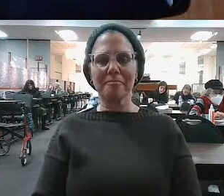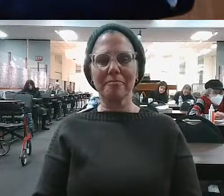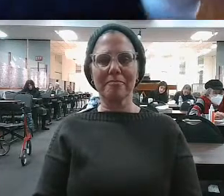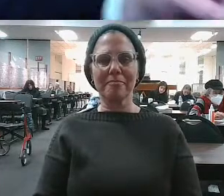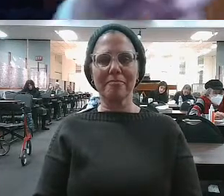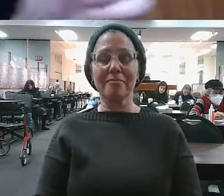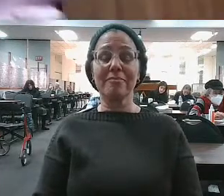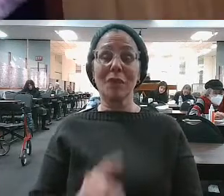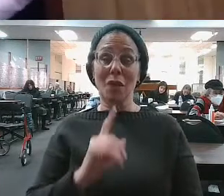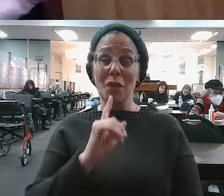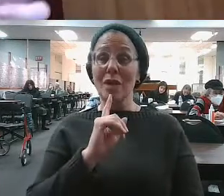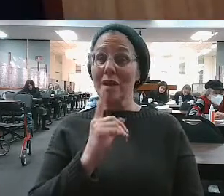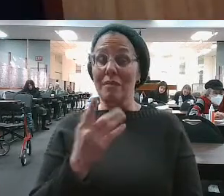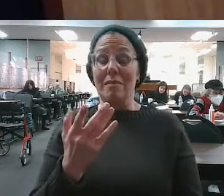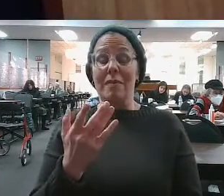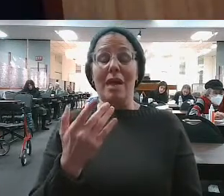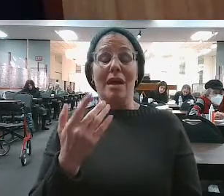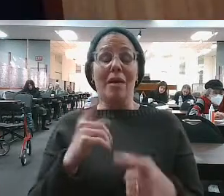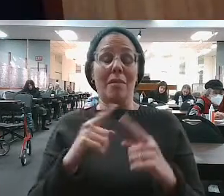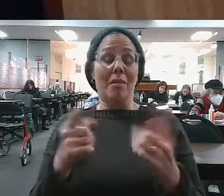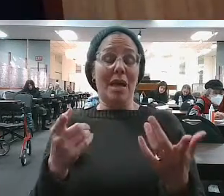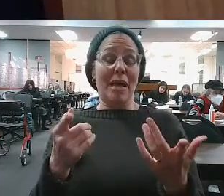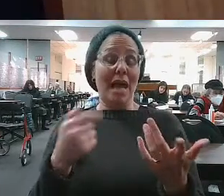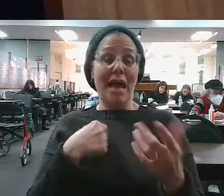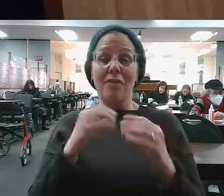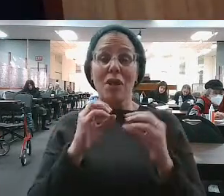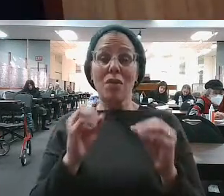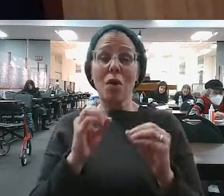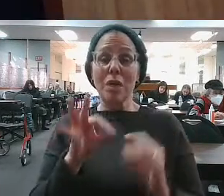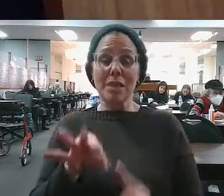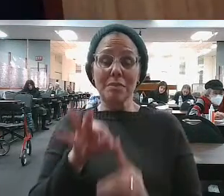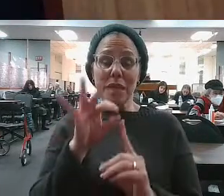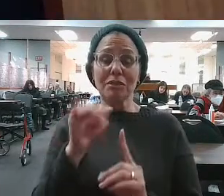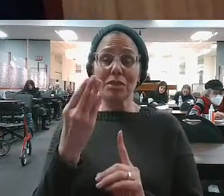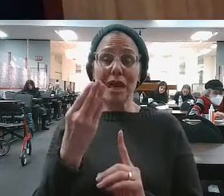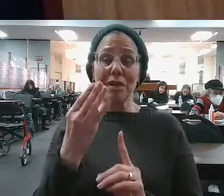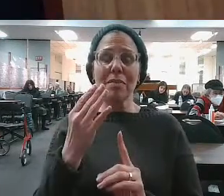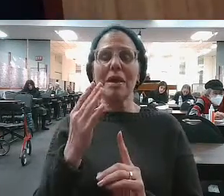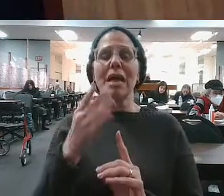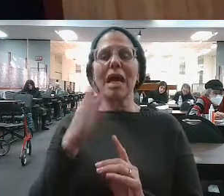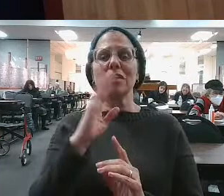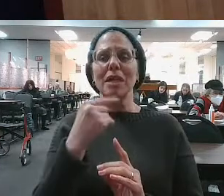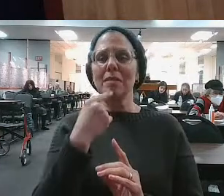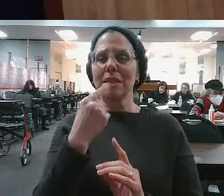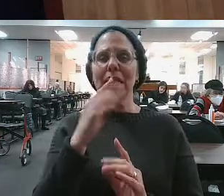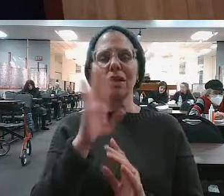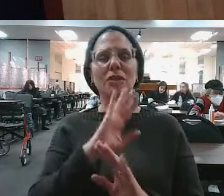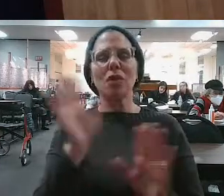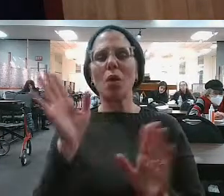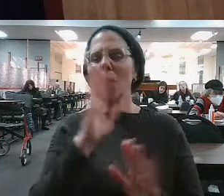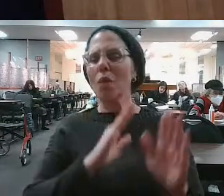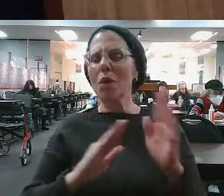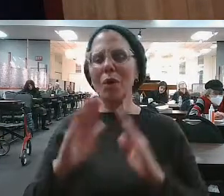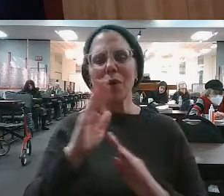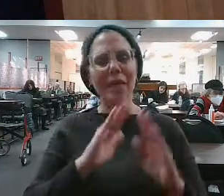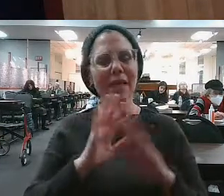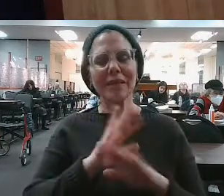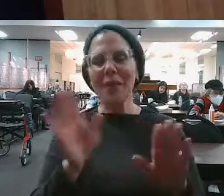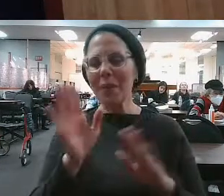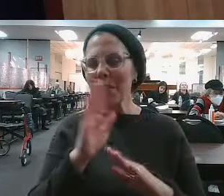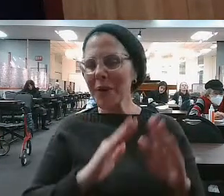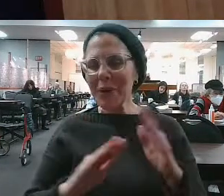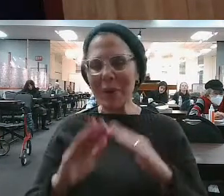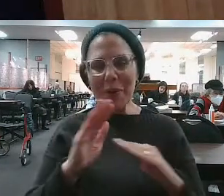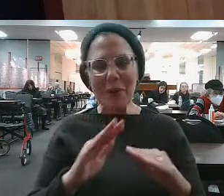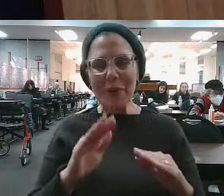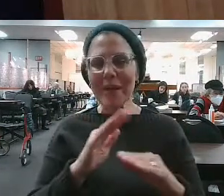to do. It's great to be the Kohen Gadol. And it's great to be the architect. And it's great to be the guy who gives the gold or the silver or the copper or